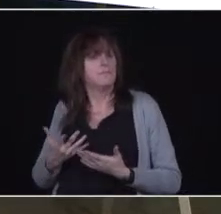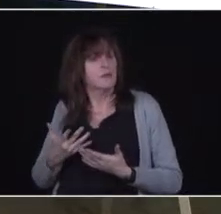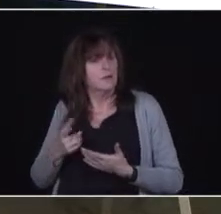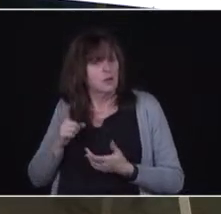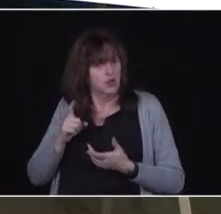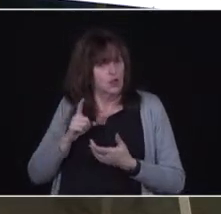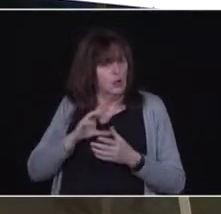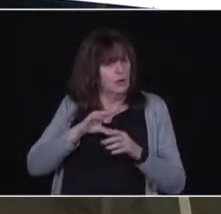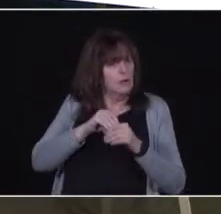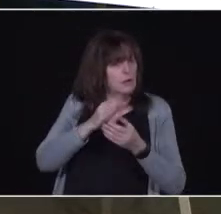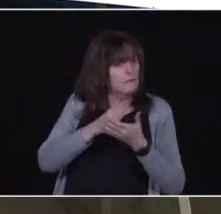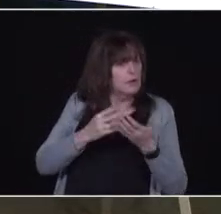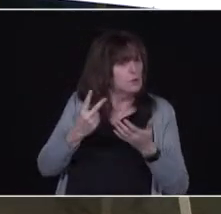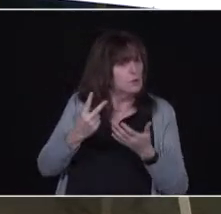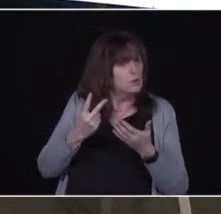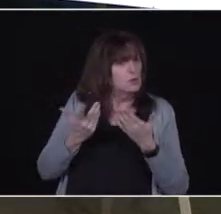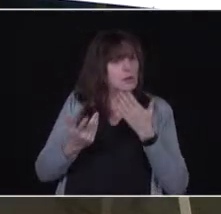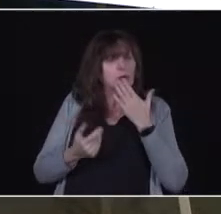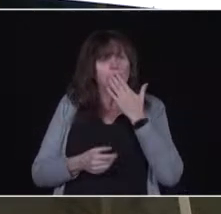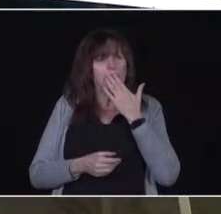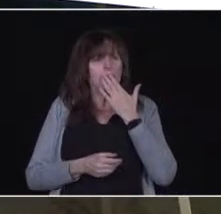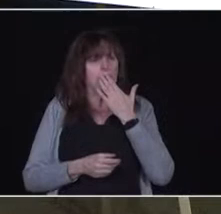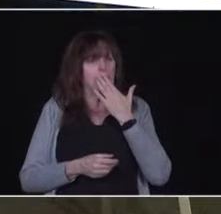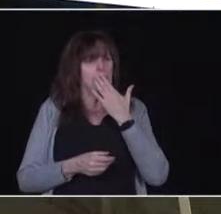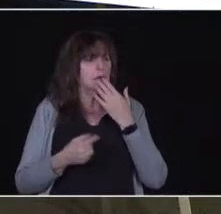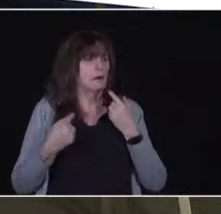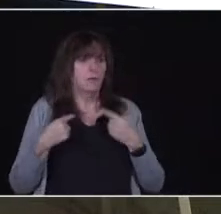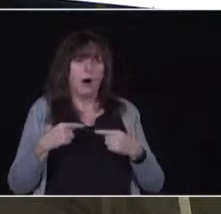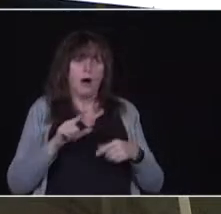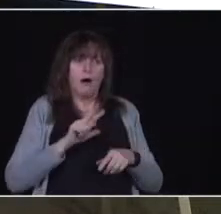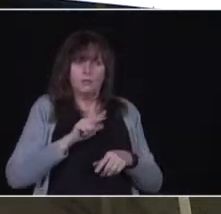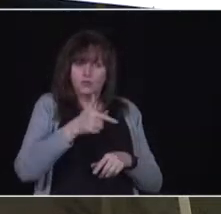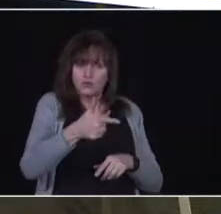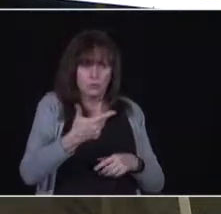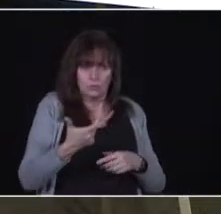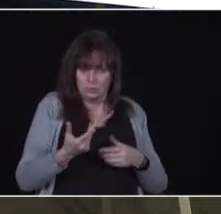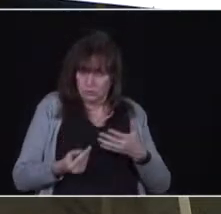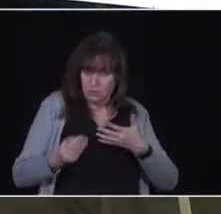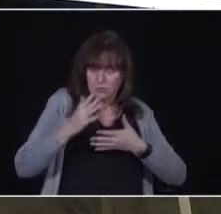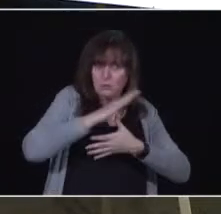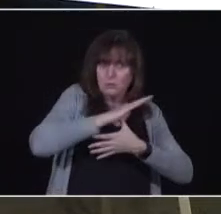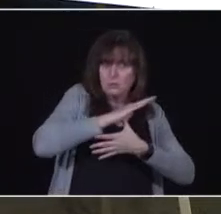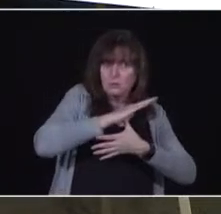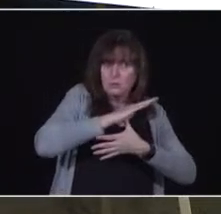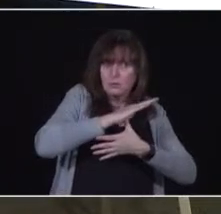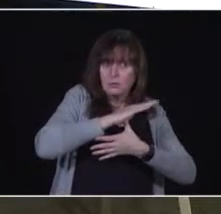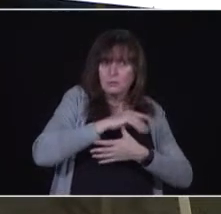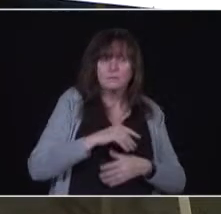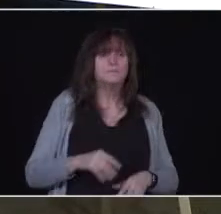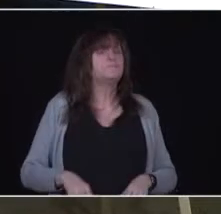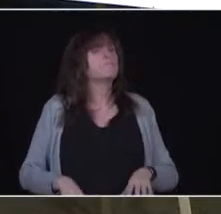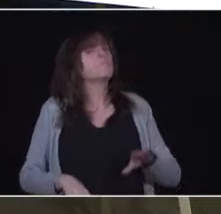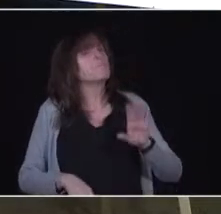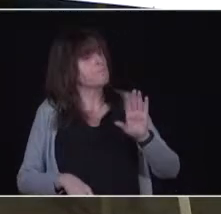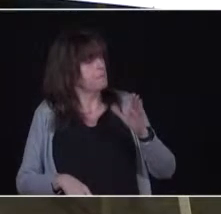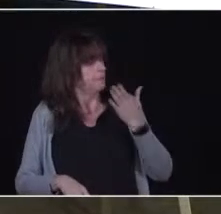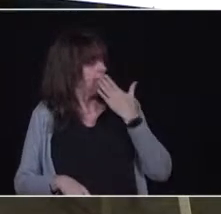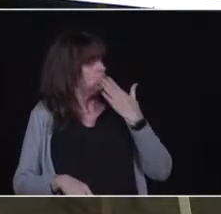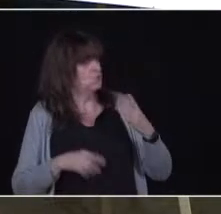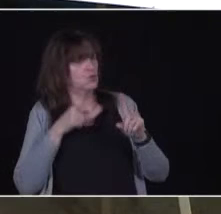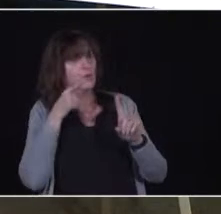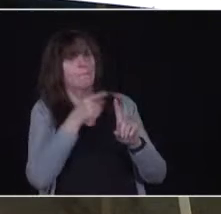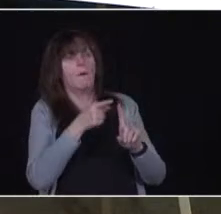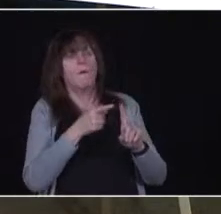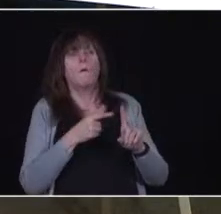sense of when they're going to be vaccinated? Thank you for that question. It's a great point. First of all, I will not